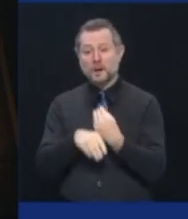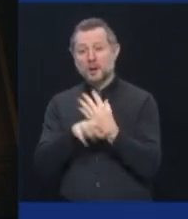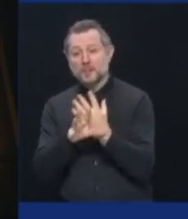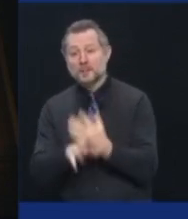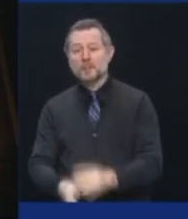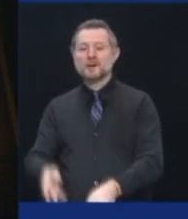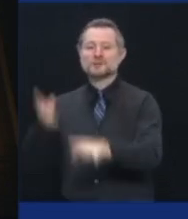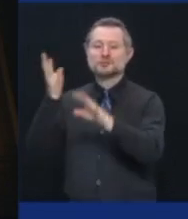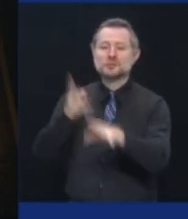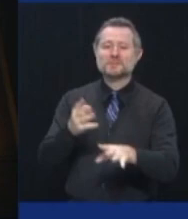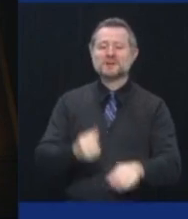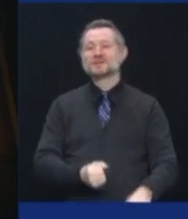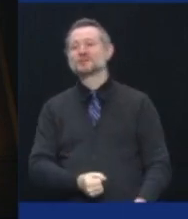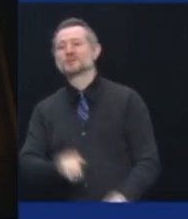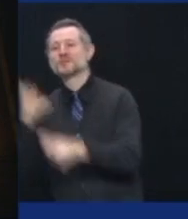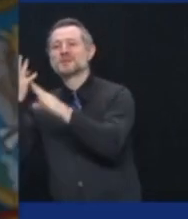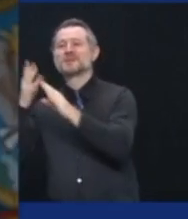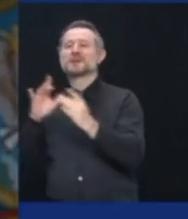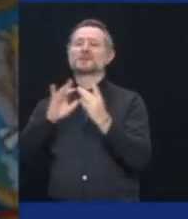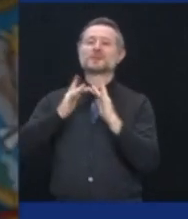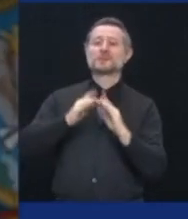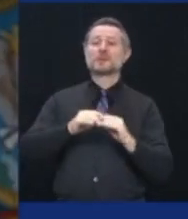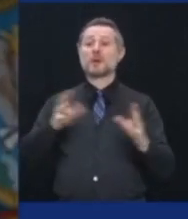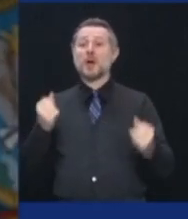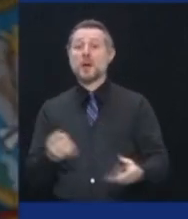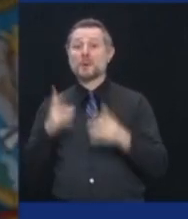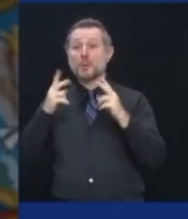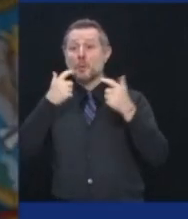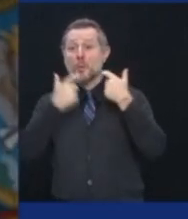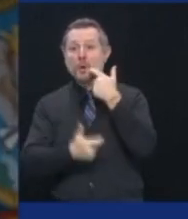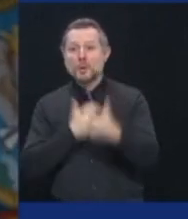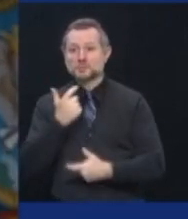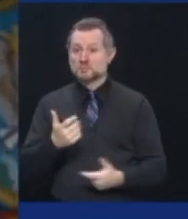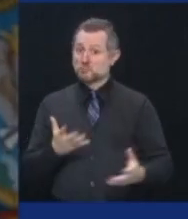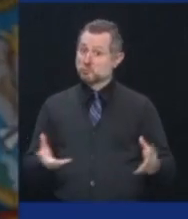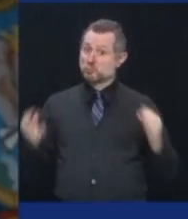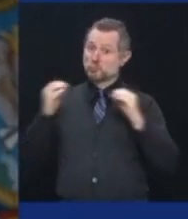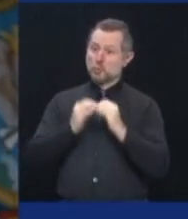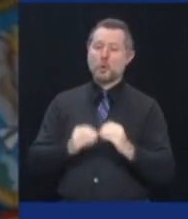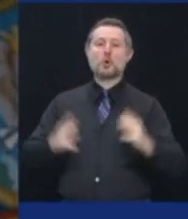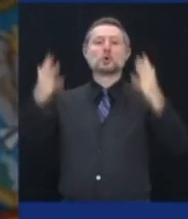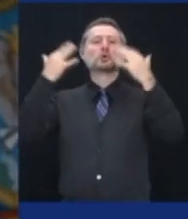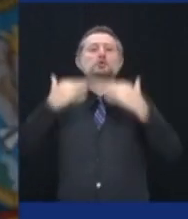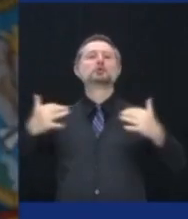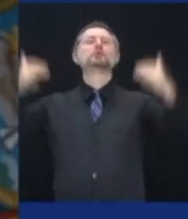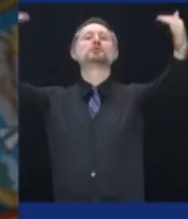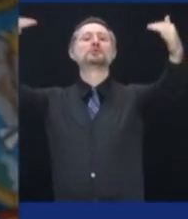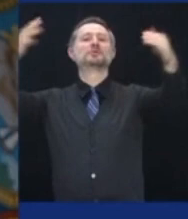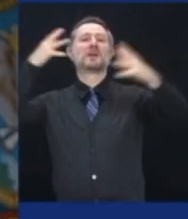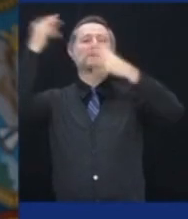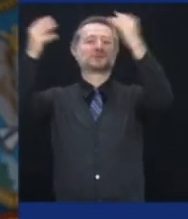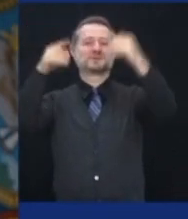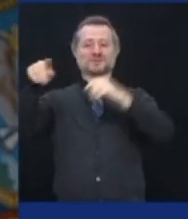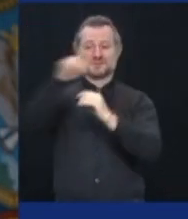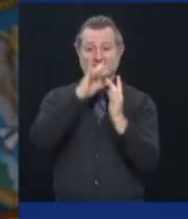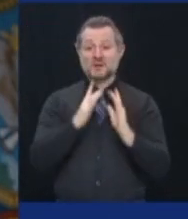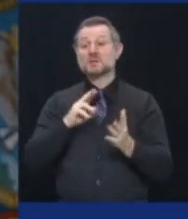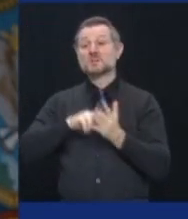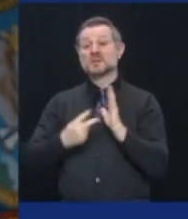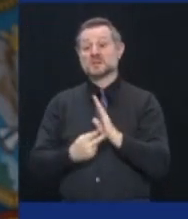different world, the audience is actually larger, not smaller. Technology and technology-based